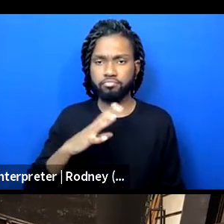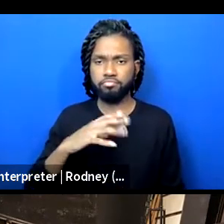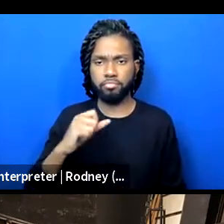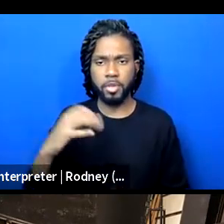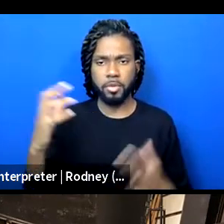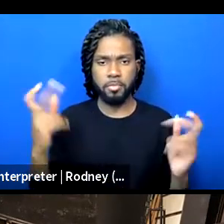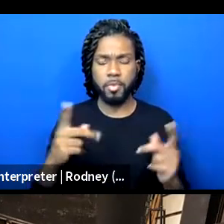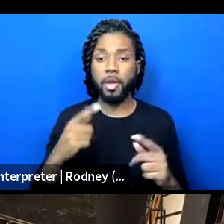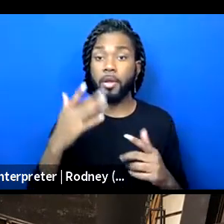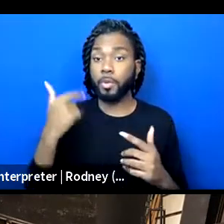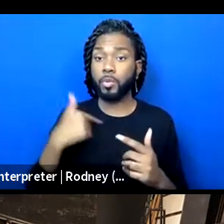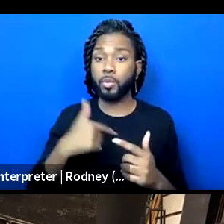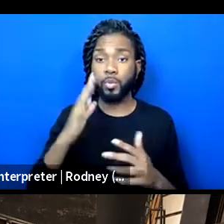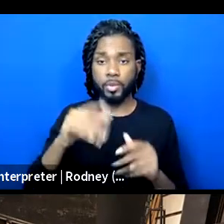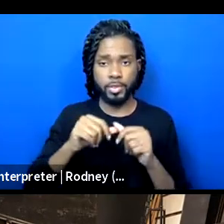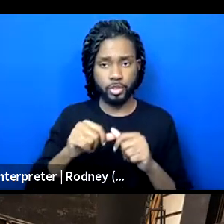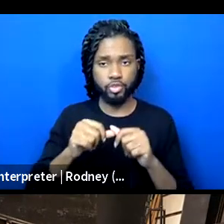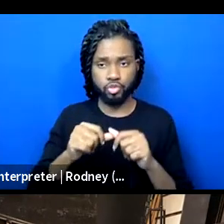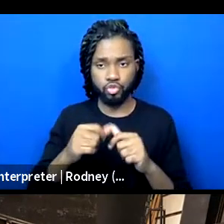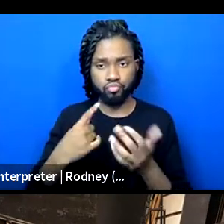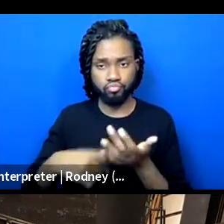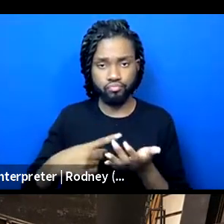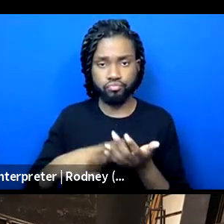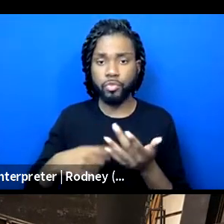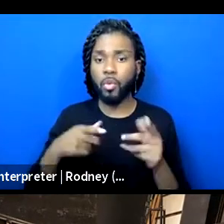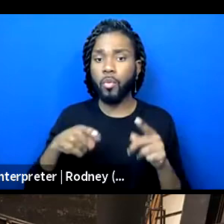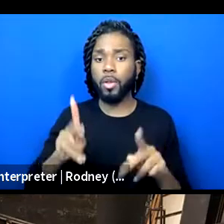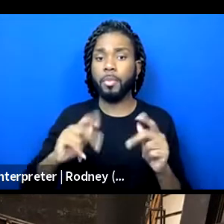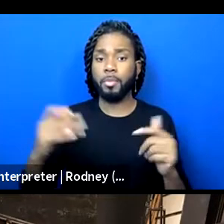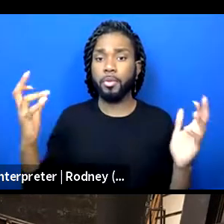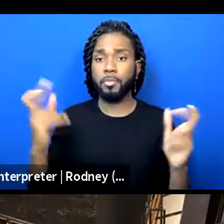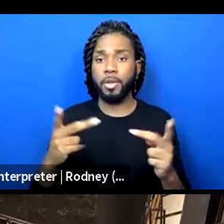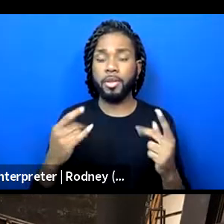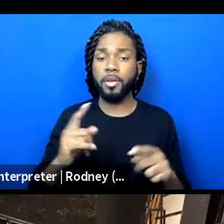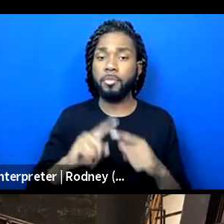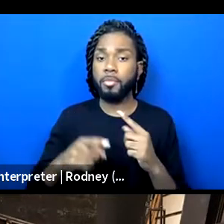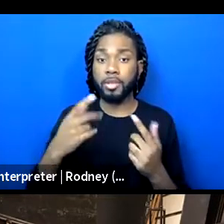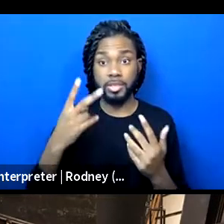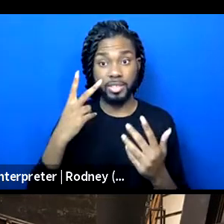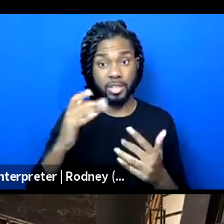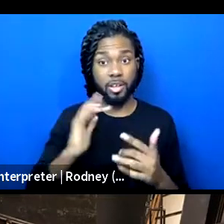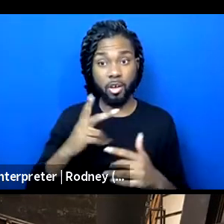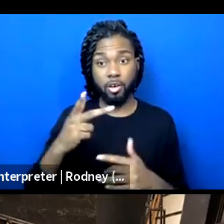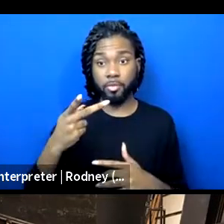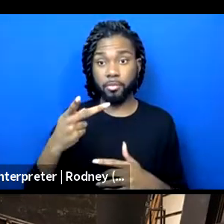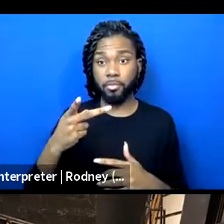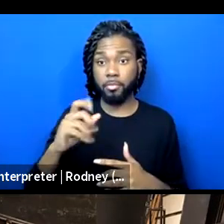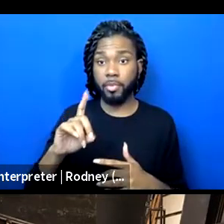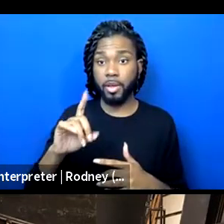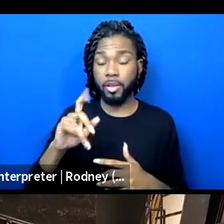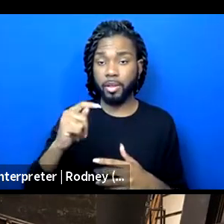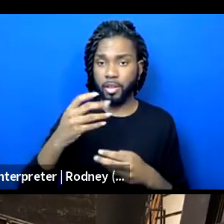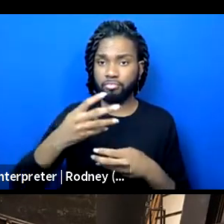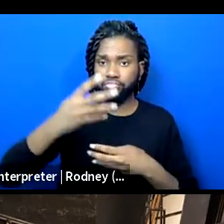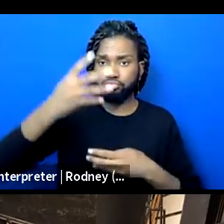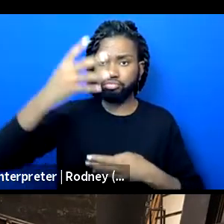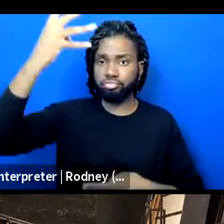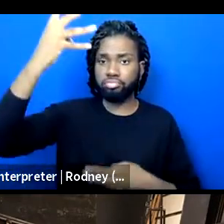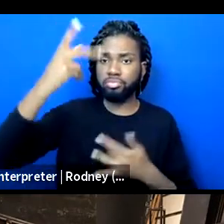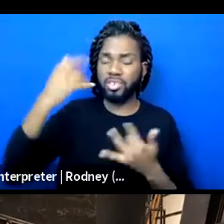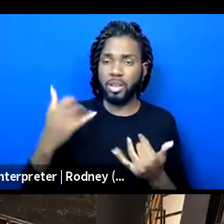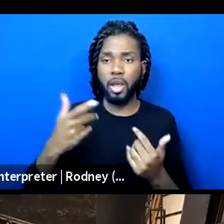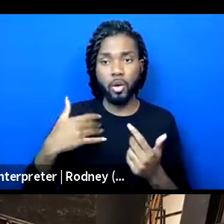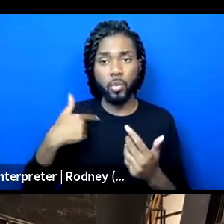is, is while we're waiting, if folks are coming back in, our padlet's long, look at the padlet, see what's been happening at other speeds of these other rooms. You may not know what the